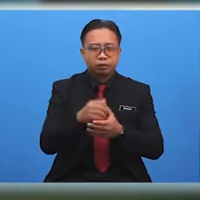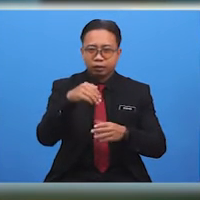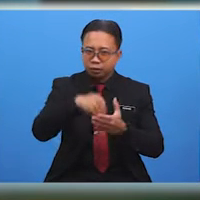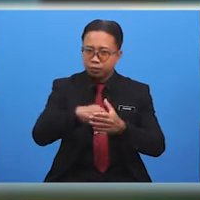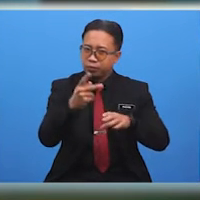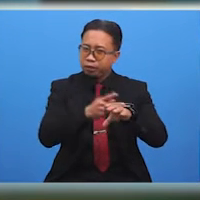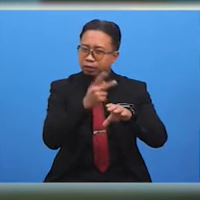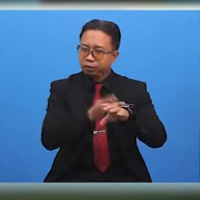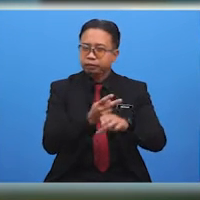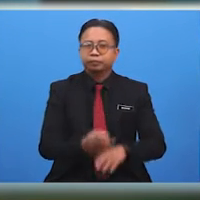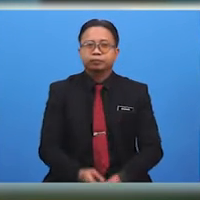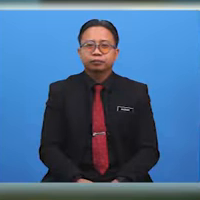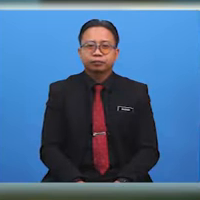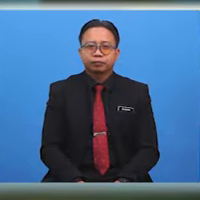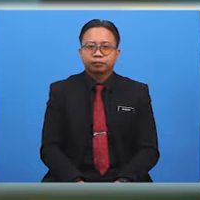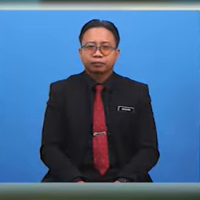this practice